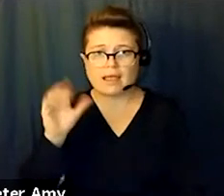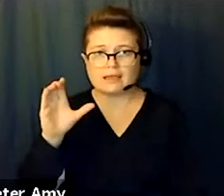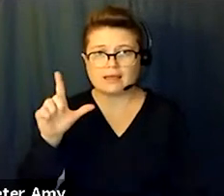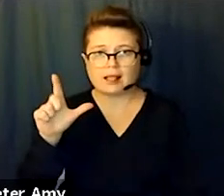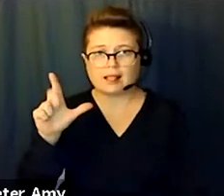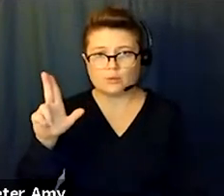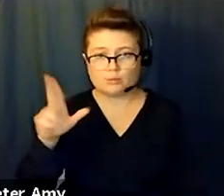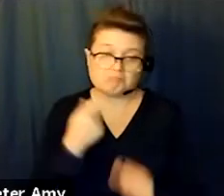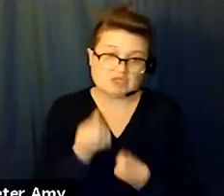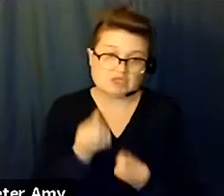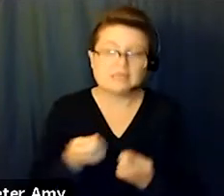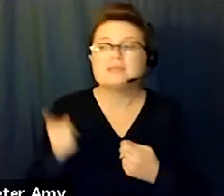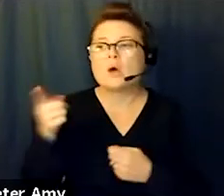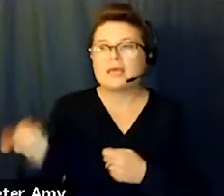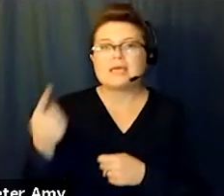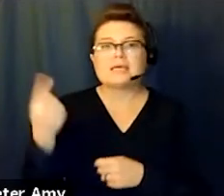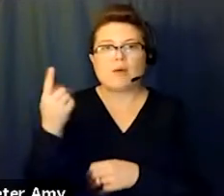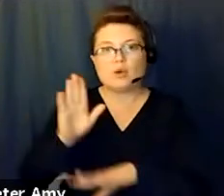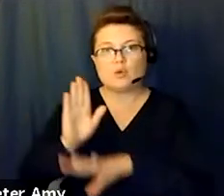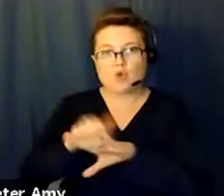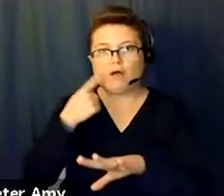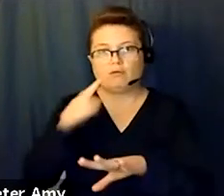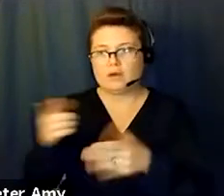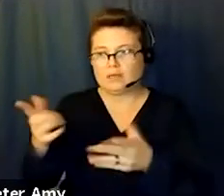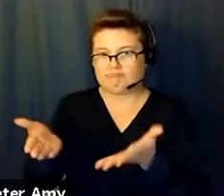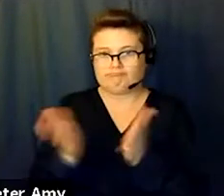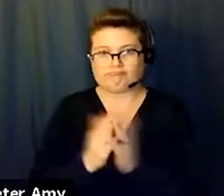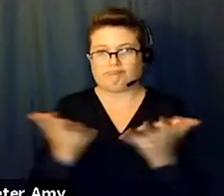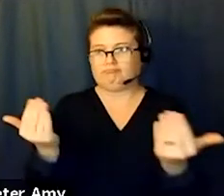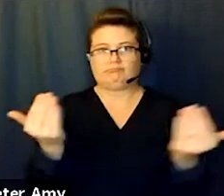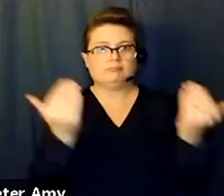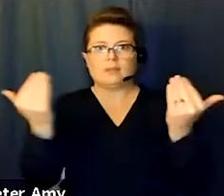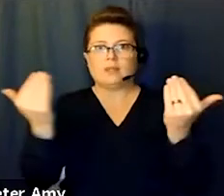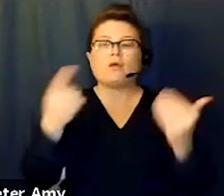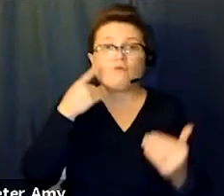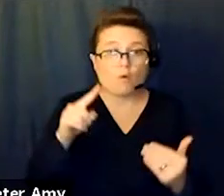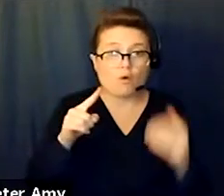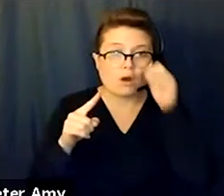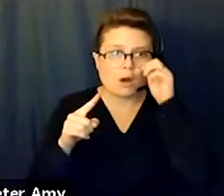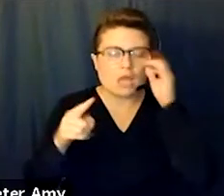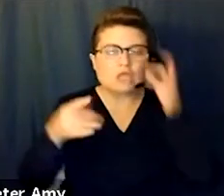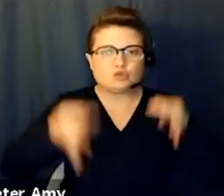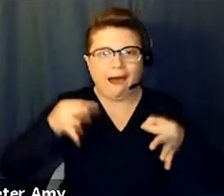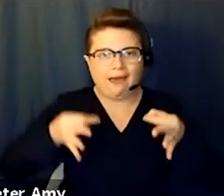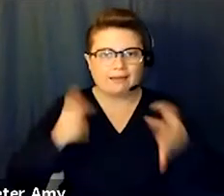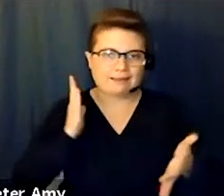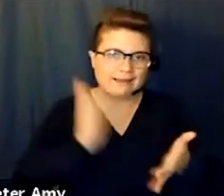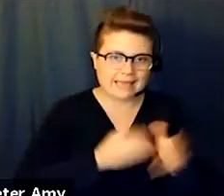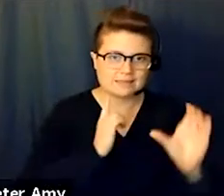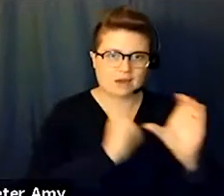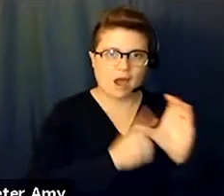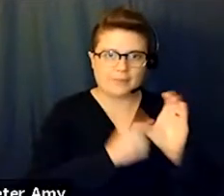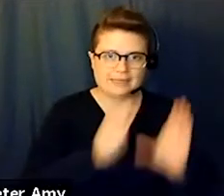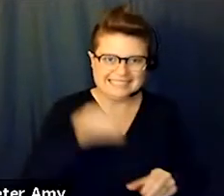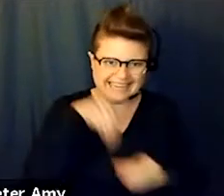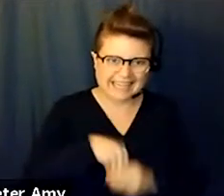is somebody who called for openly, and he called for trials against communists in the